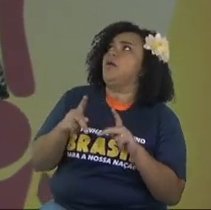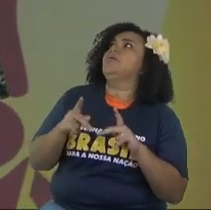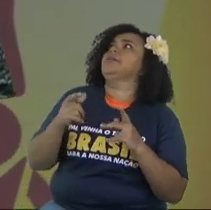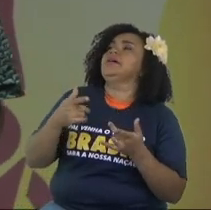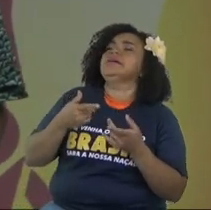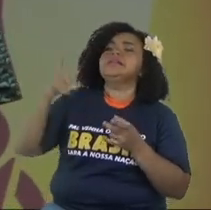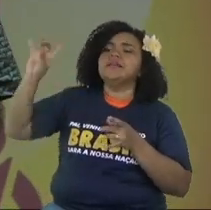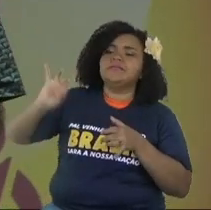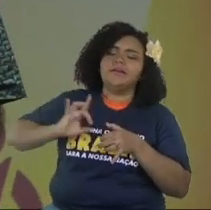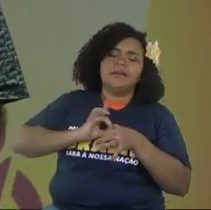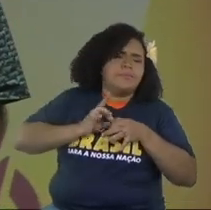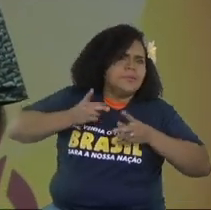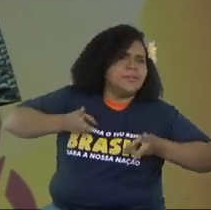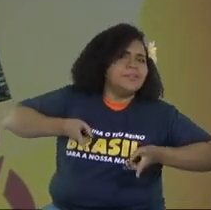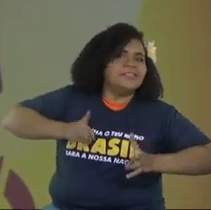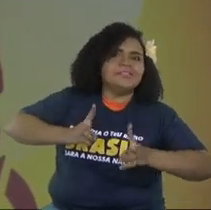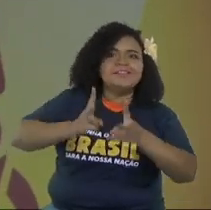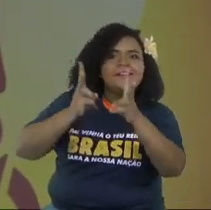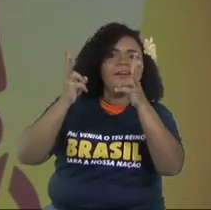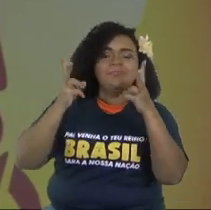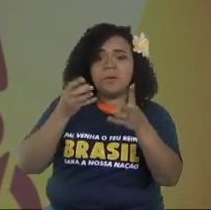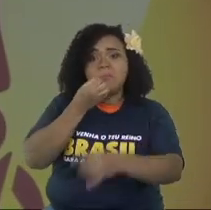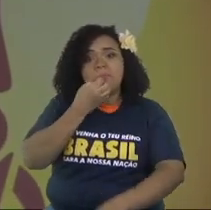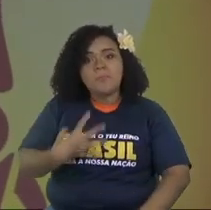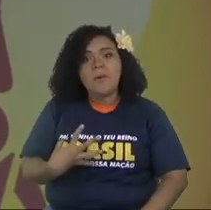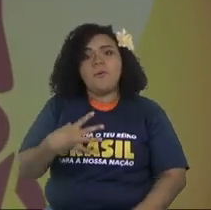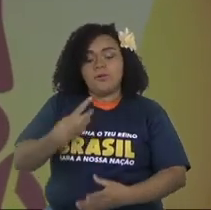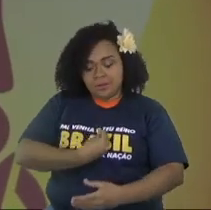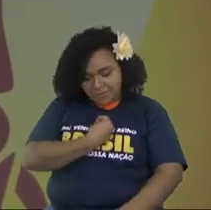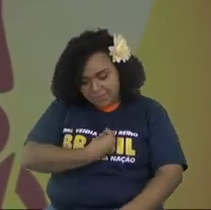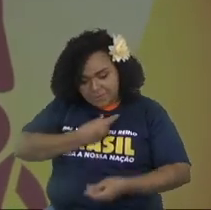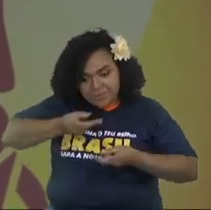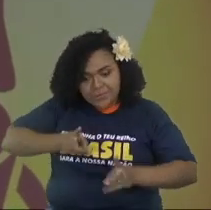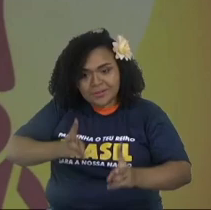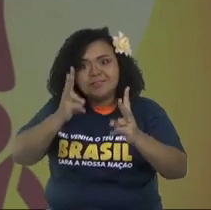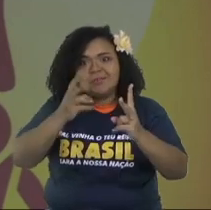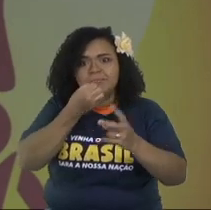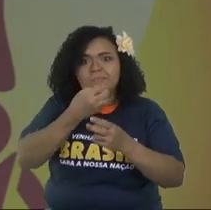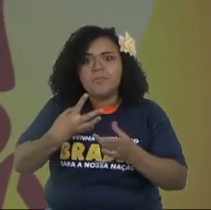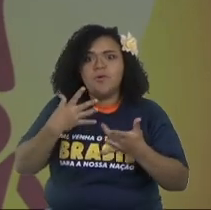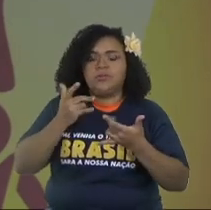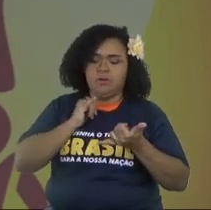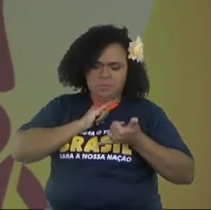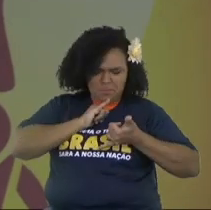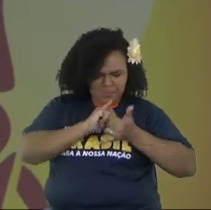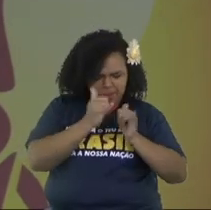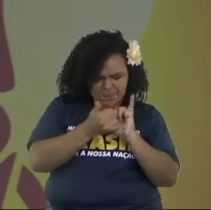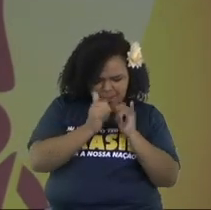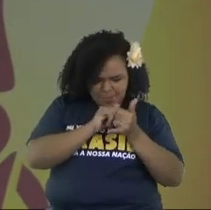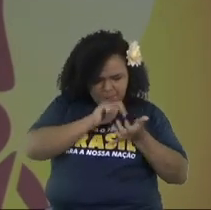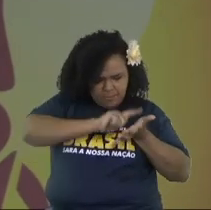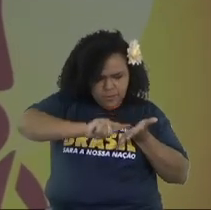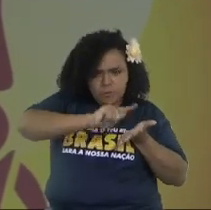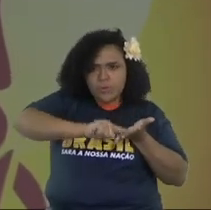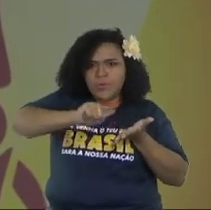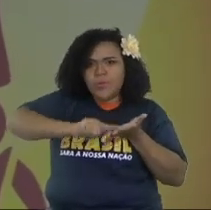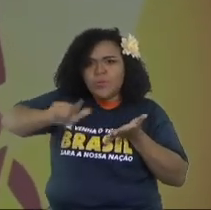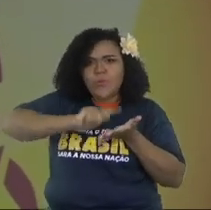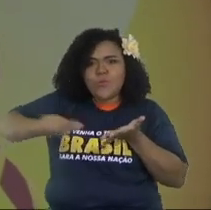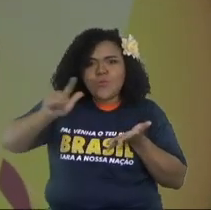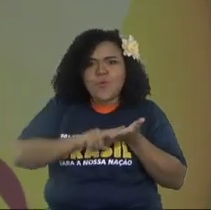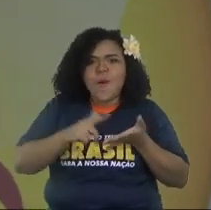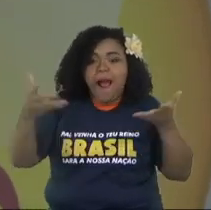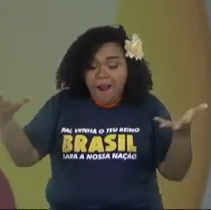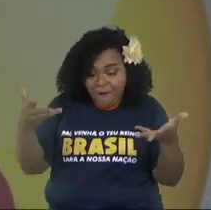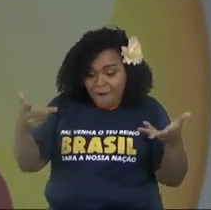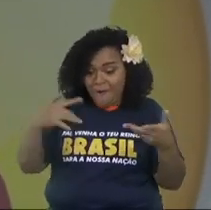And God always, and He promises that He always will give the salvation and the eternal life and forgiveness for your sins.